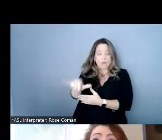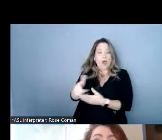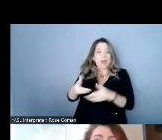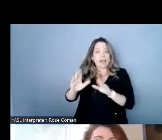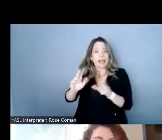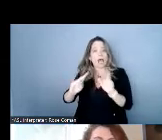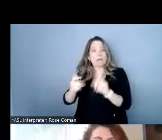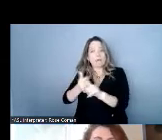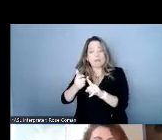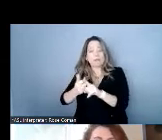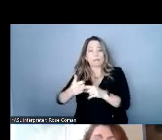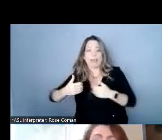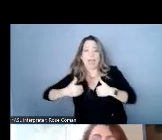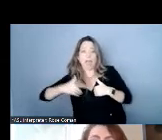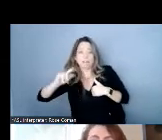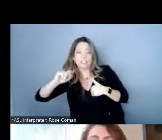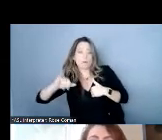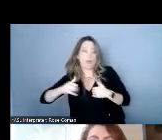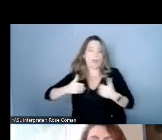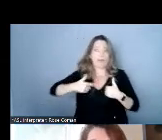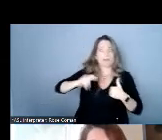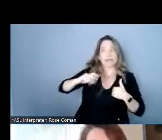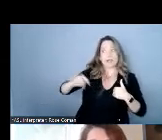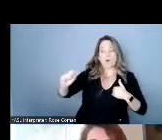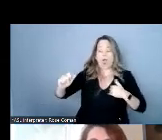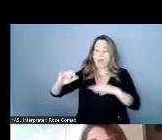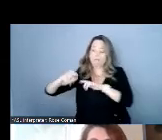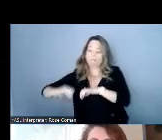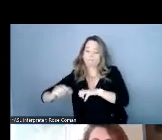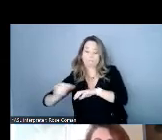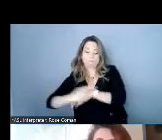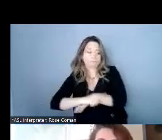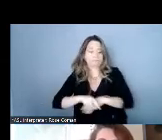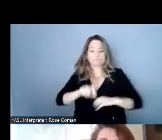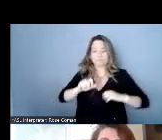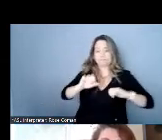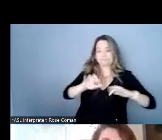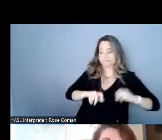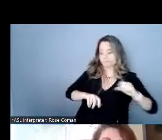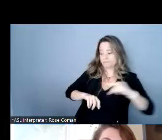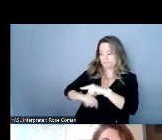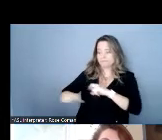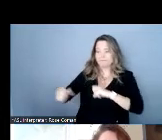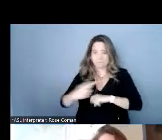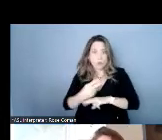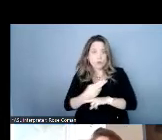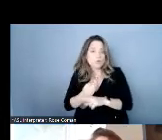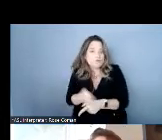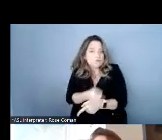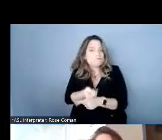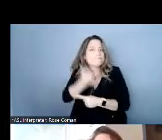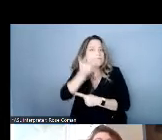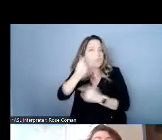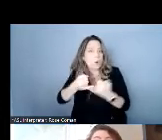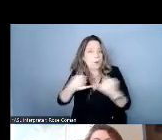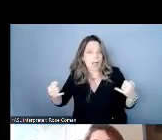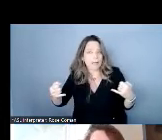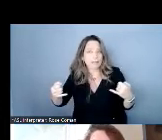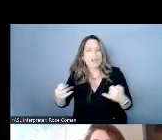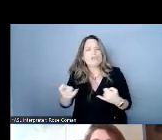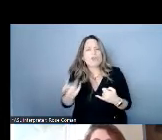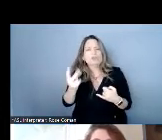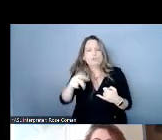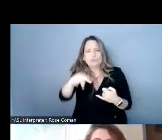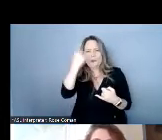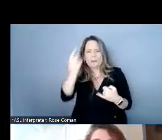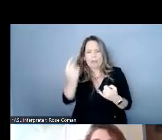back and forth to each other and the messages were sent over phone lines those two black almost cups